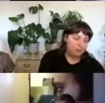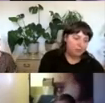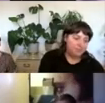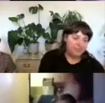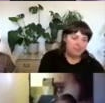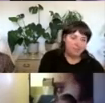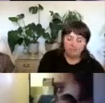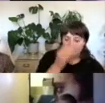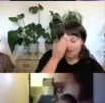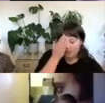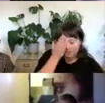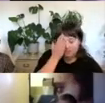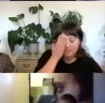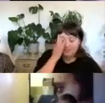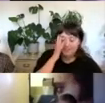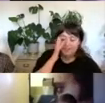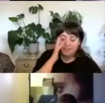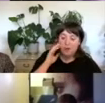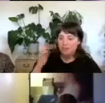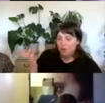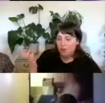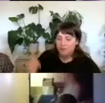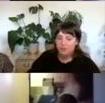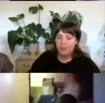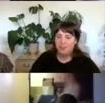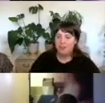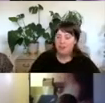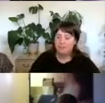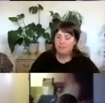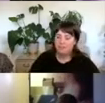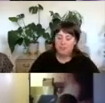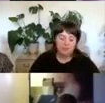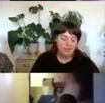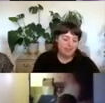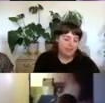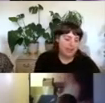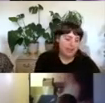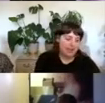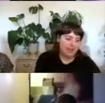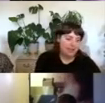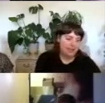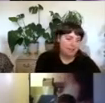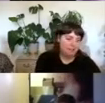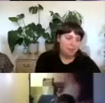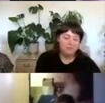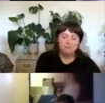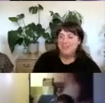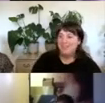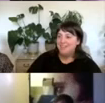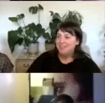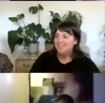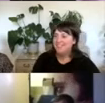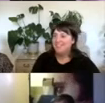we delivered um a series of workshops um using a uh box of